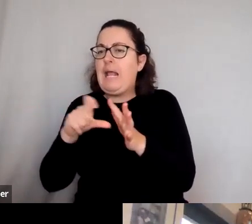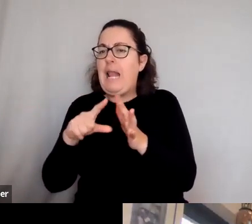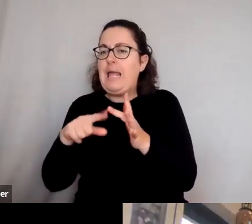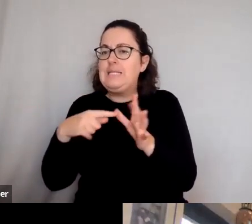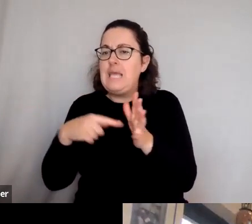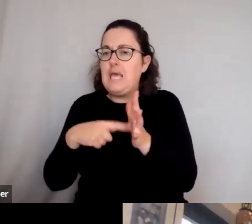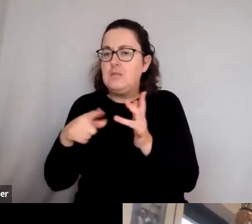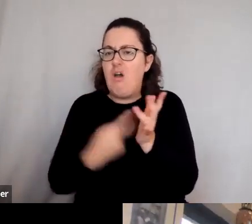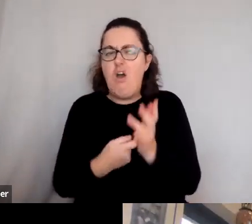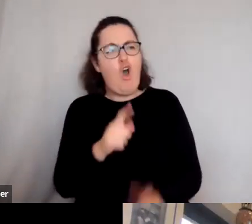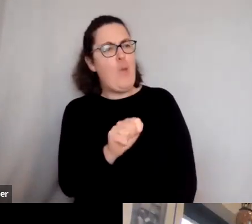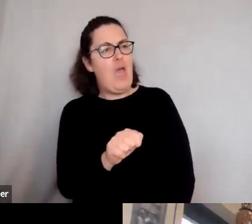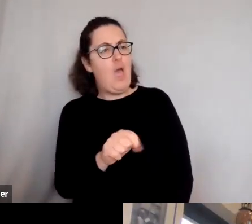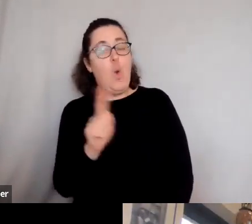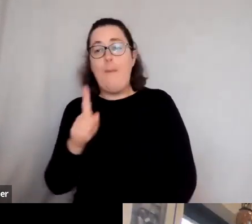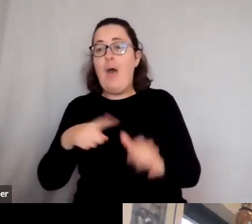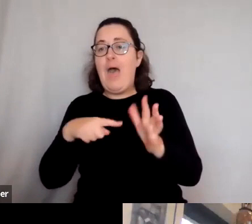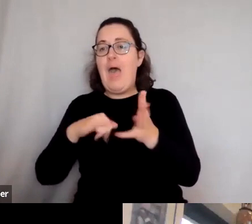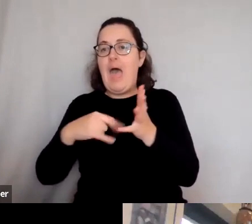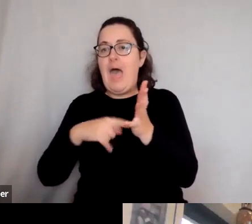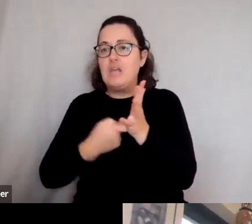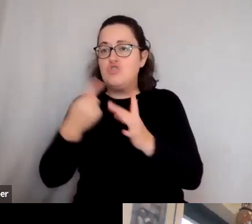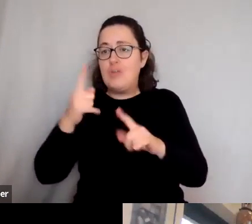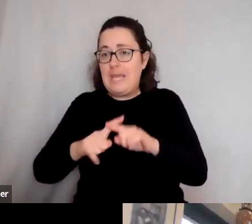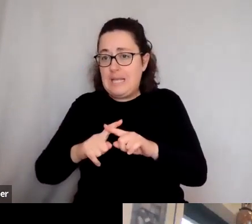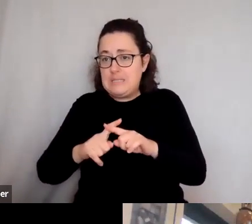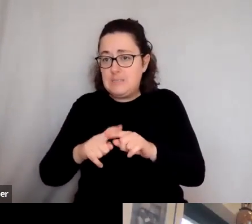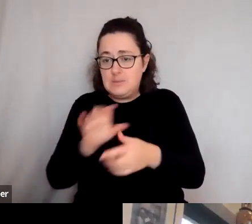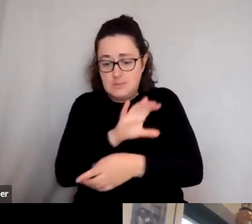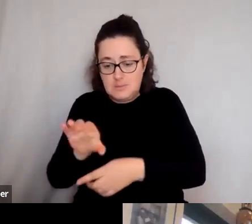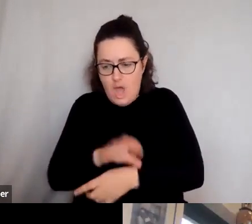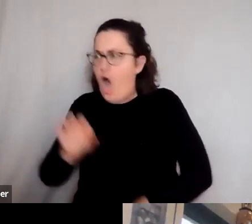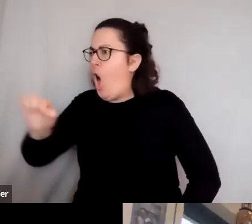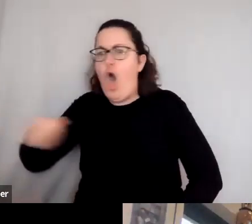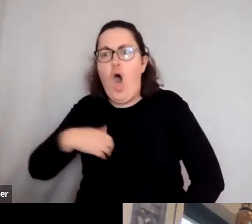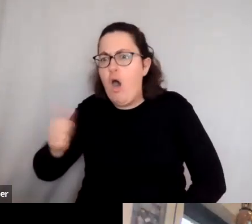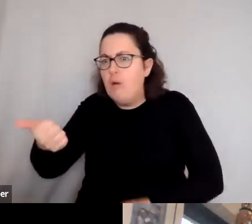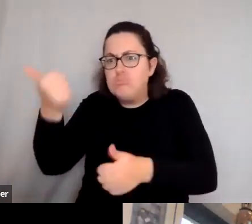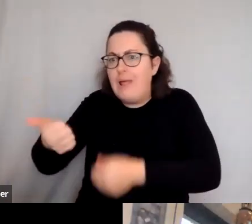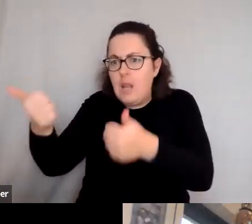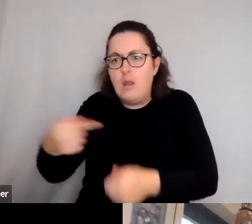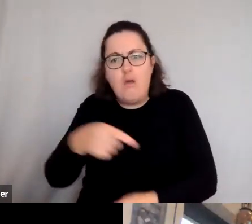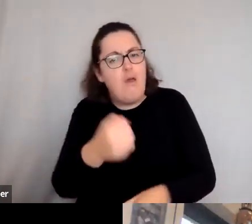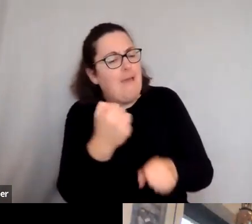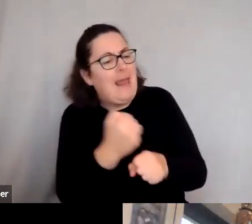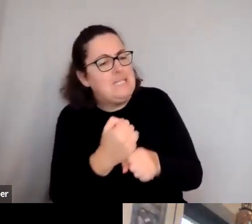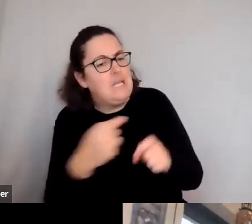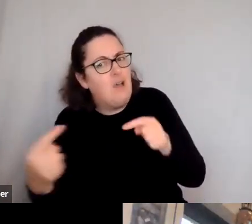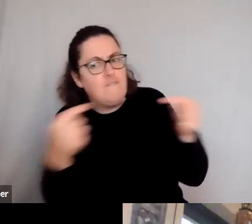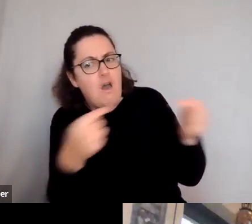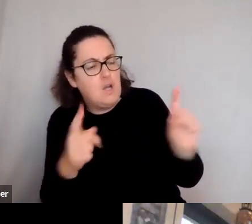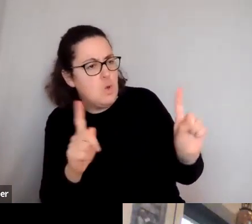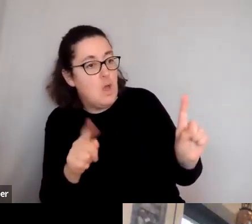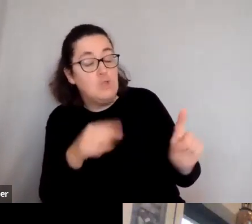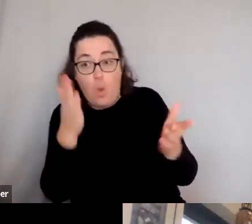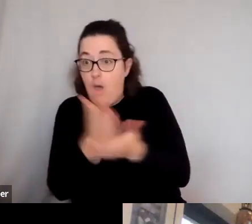You know, what about Asterix the Gaul? Oh, that's brilliant, isn't it? And, you know, tell me a bit more about Gladiators. Where do they happen? And people know